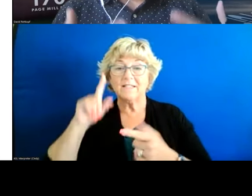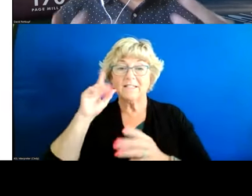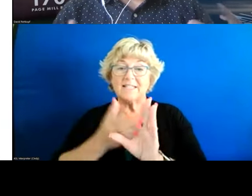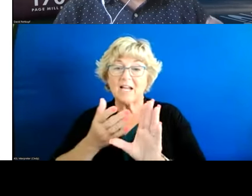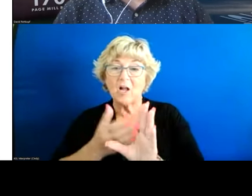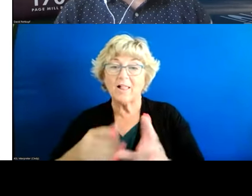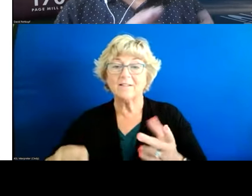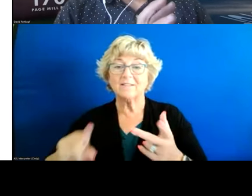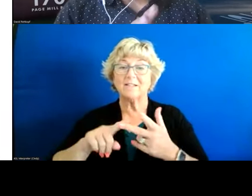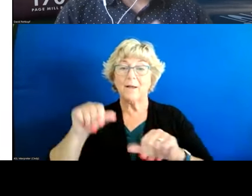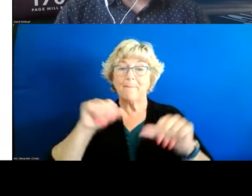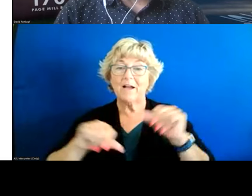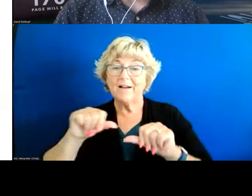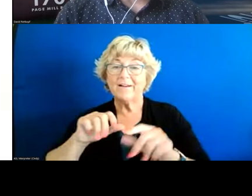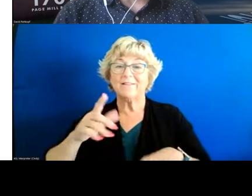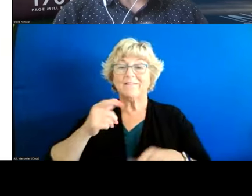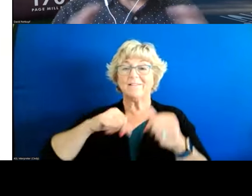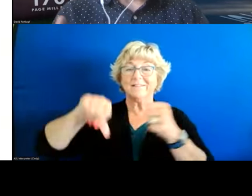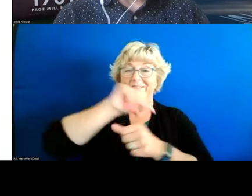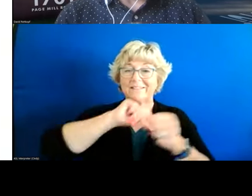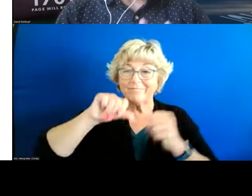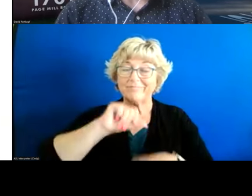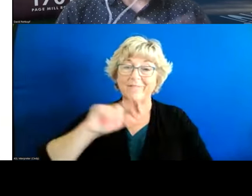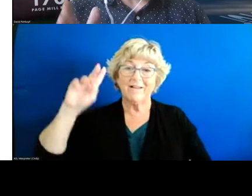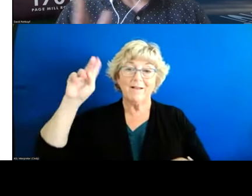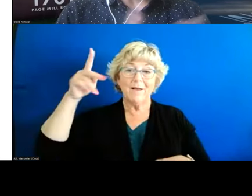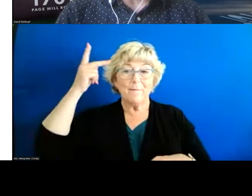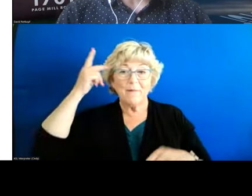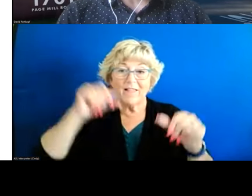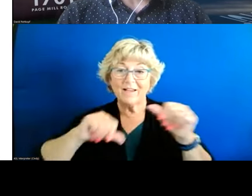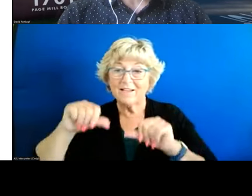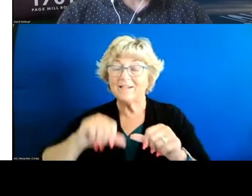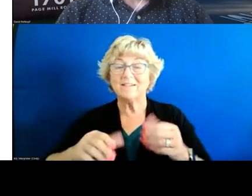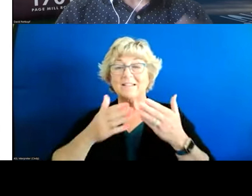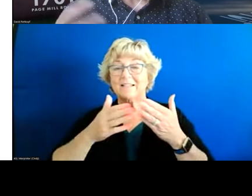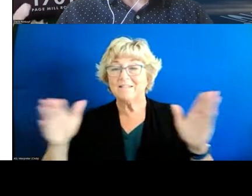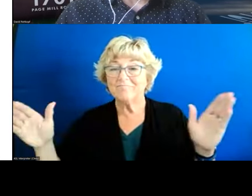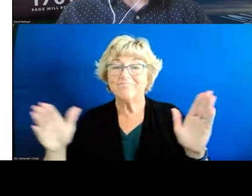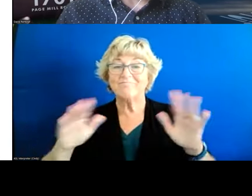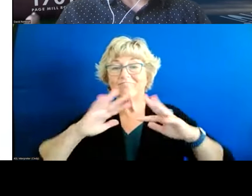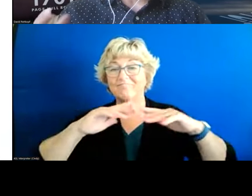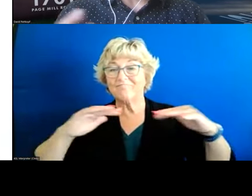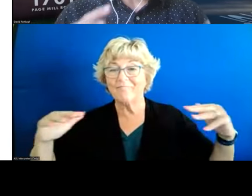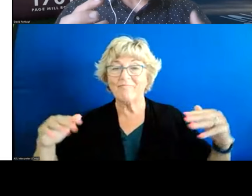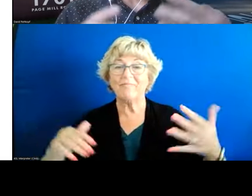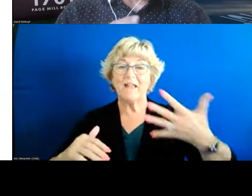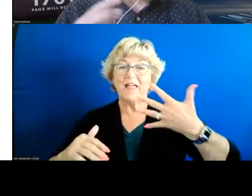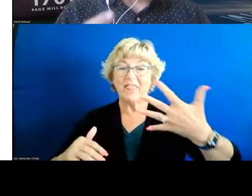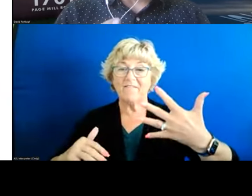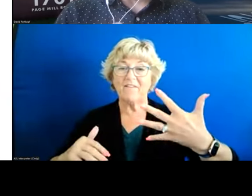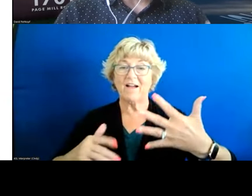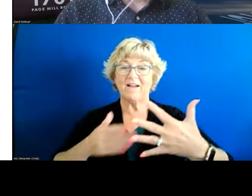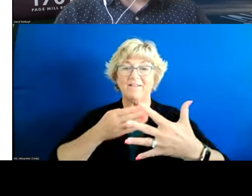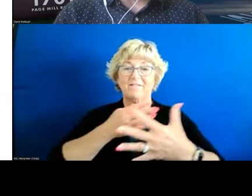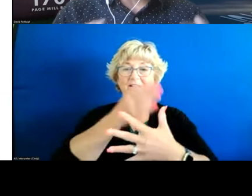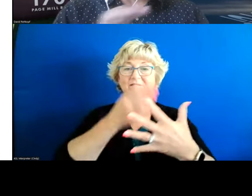biology sociology political science um wide range of just gerontology of course these were kind of the five constructs that we kind